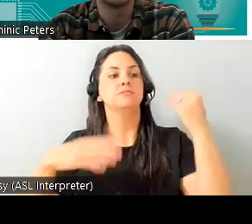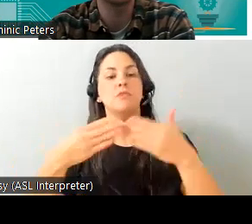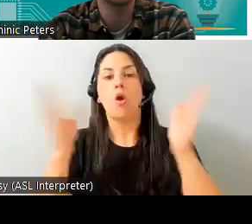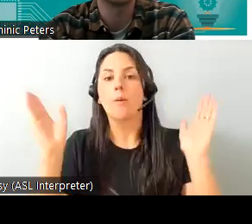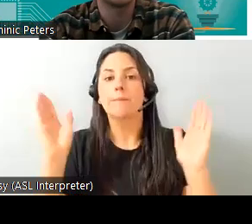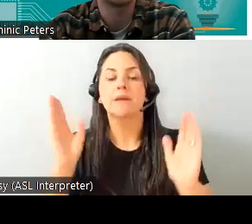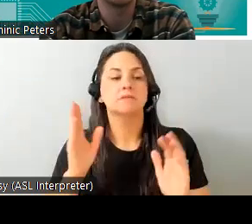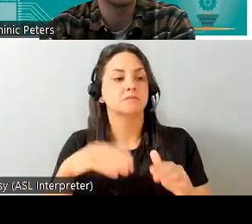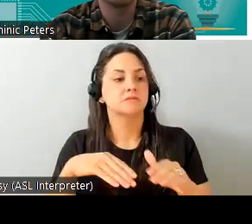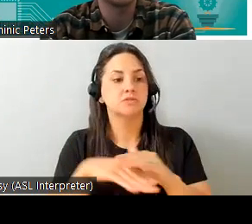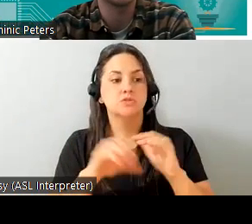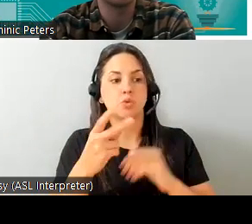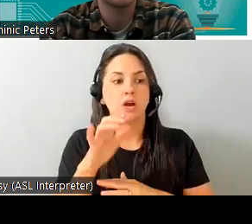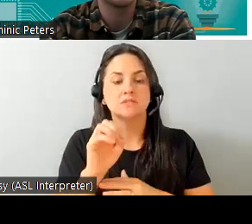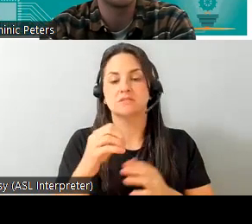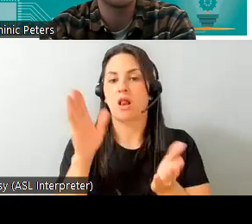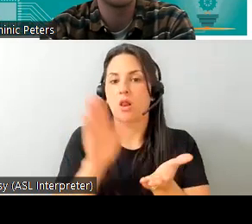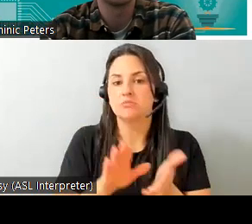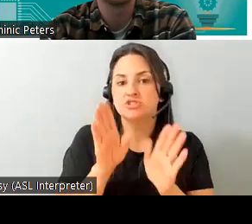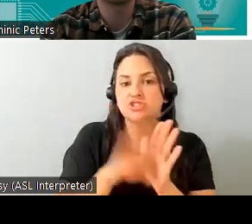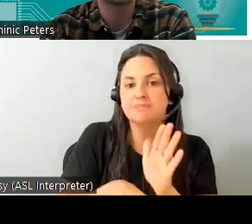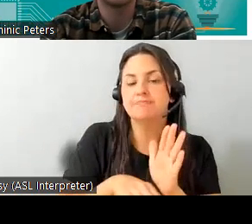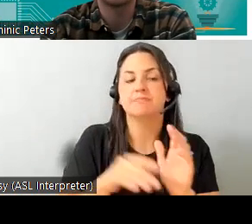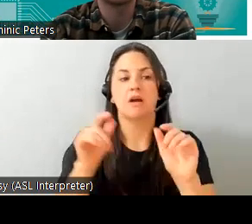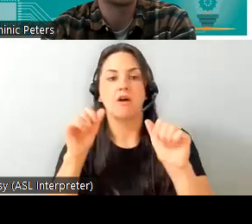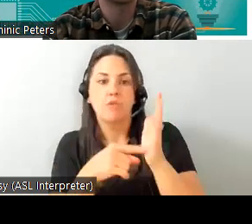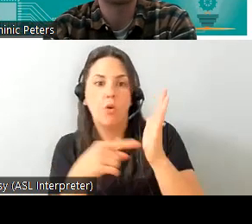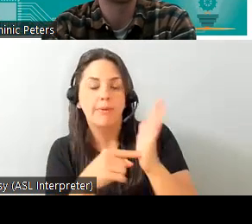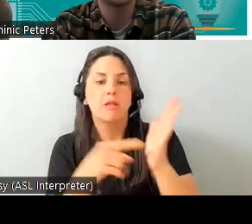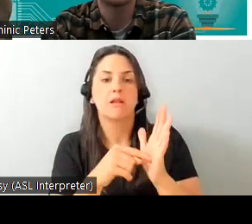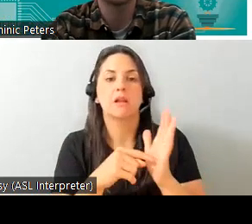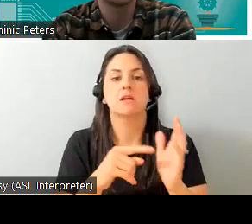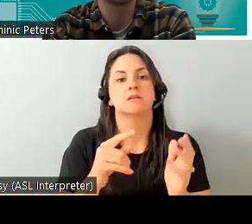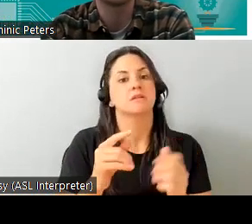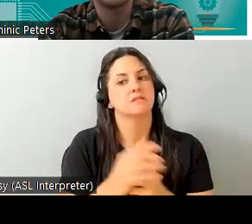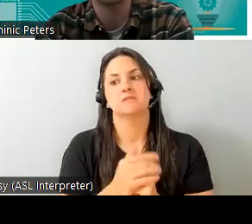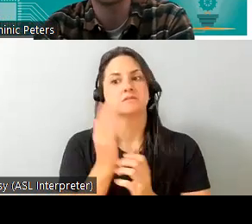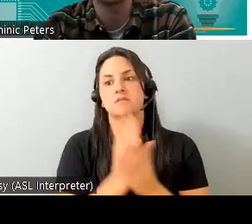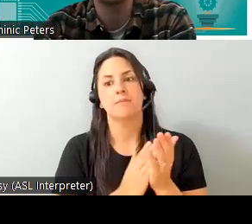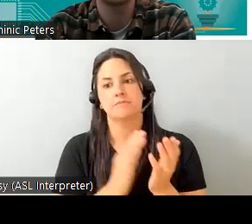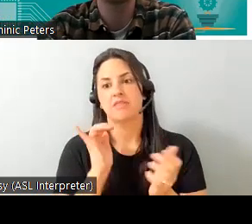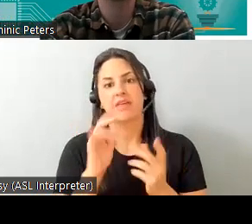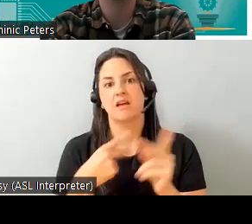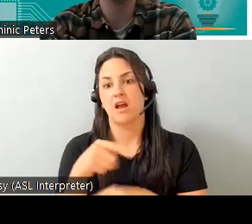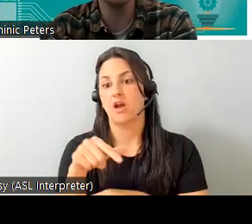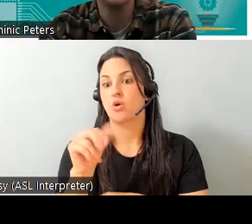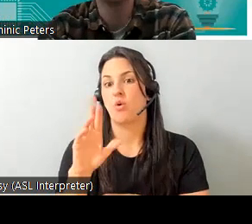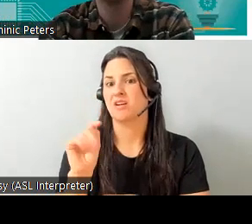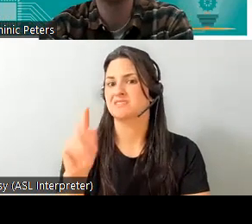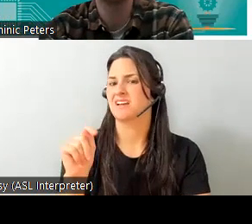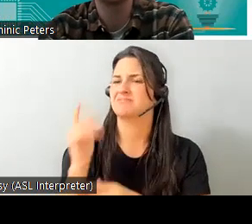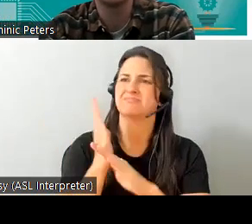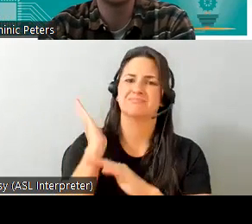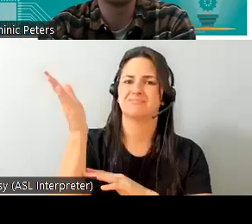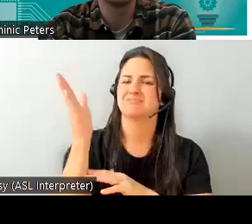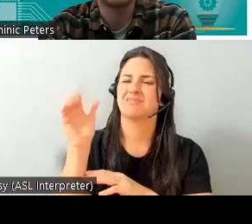anyone who needs it unlike a lot of the products on the market who are specialized and cost upwards of thousands of dollars like that quartet ecu and